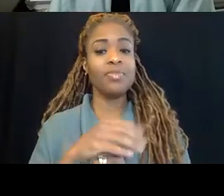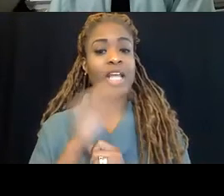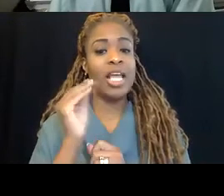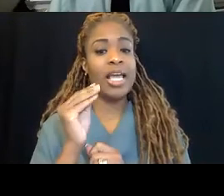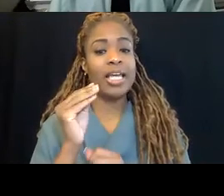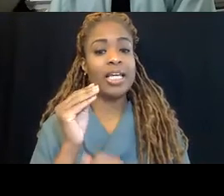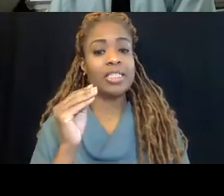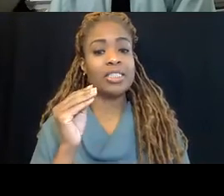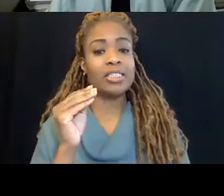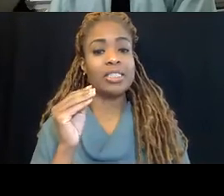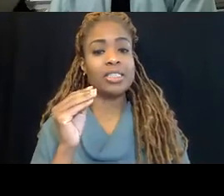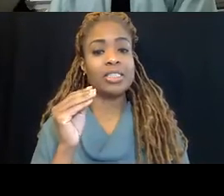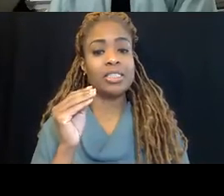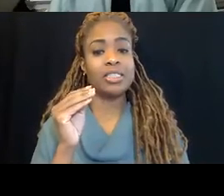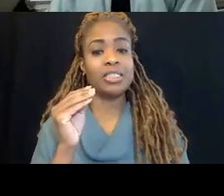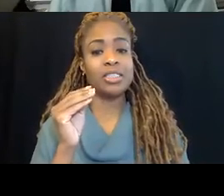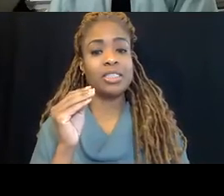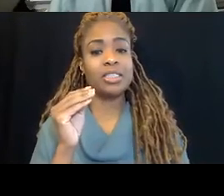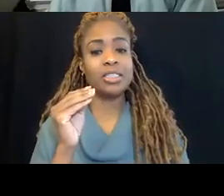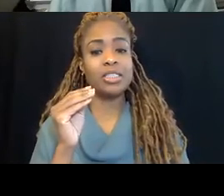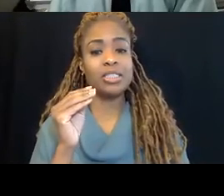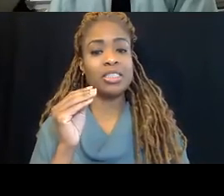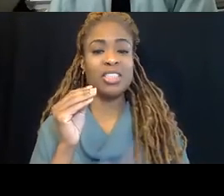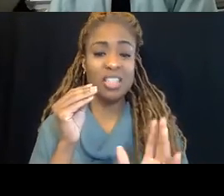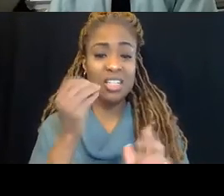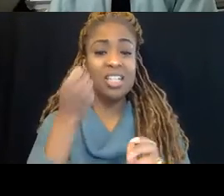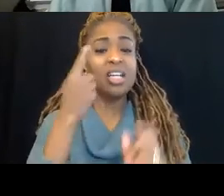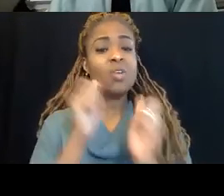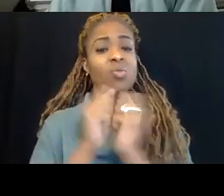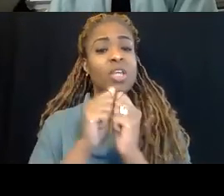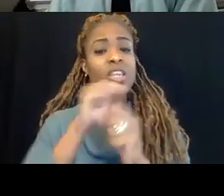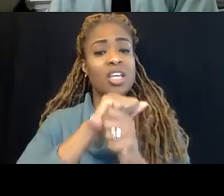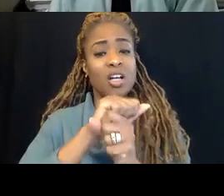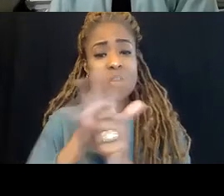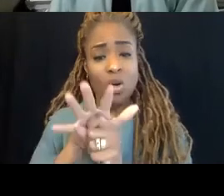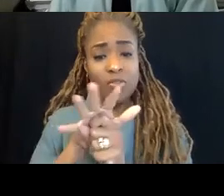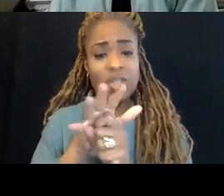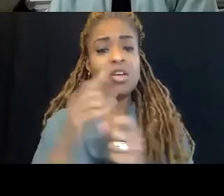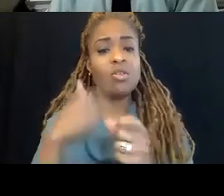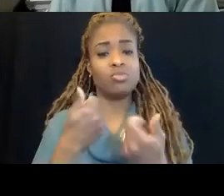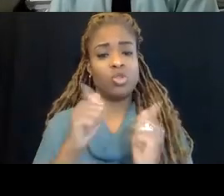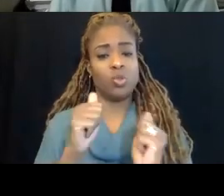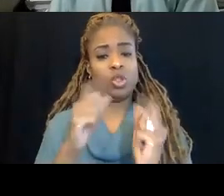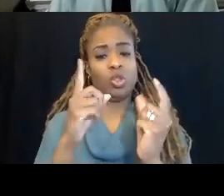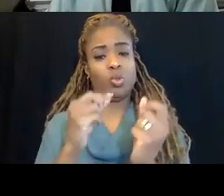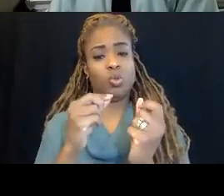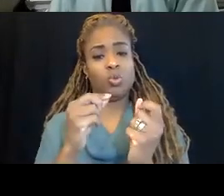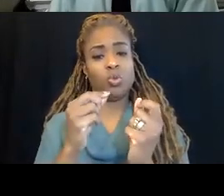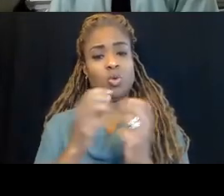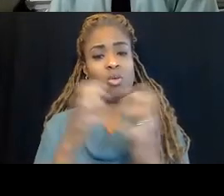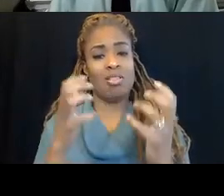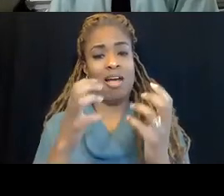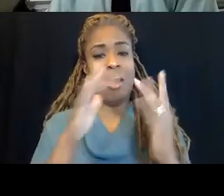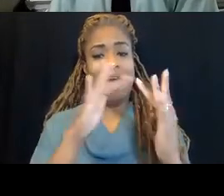And with this COVID, we're trying to do as much remote as